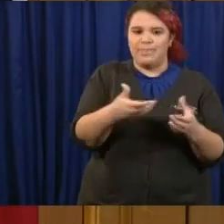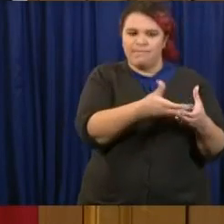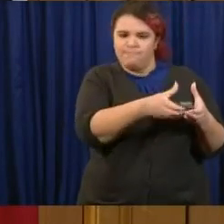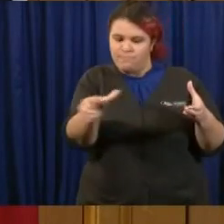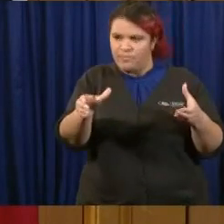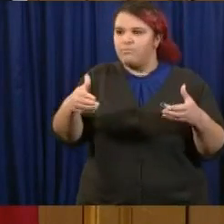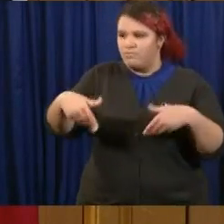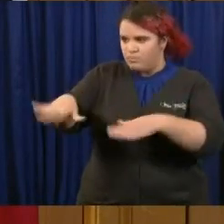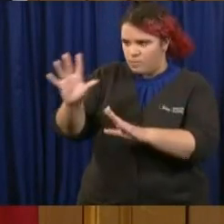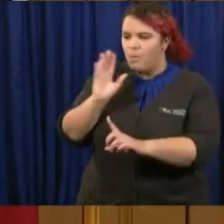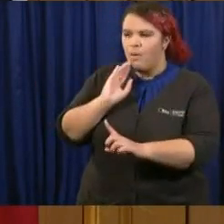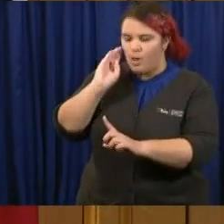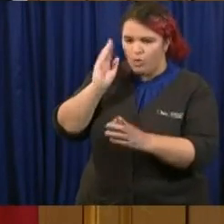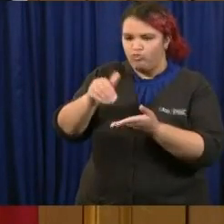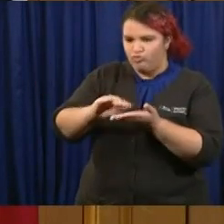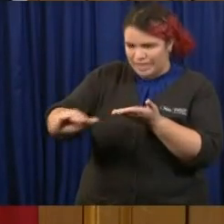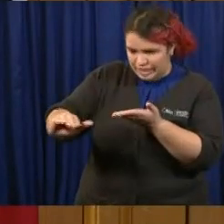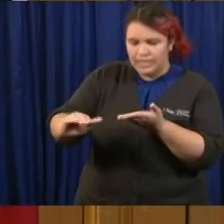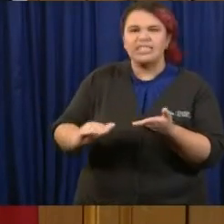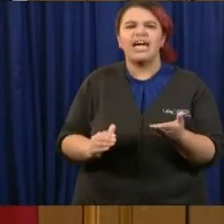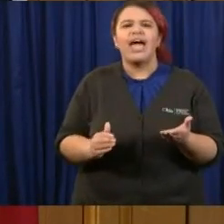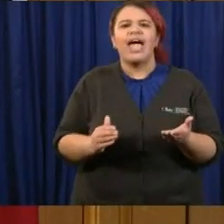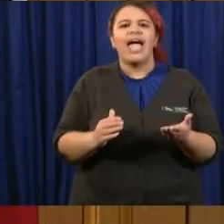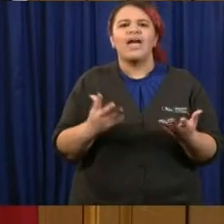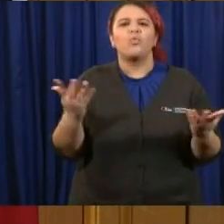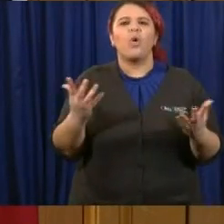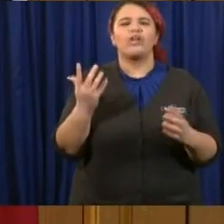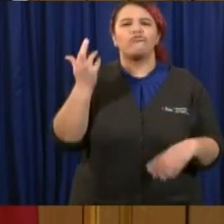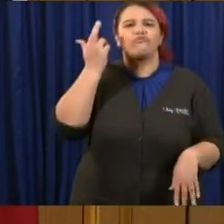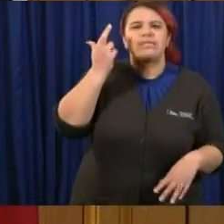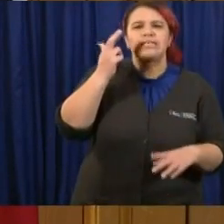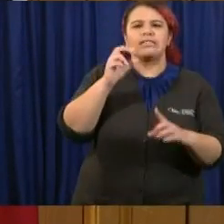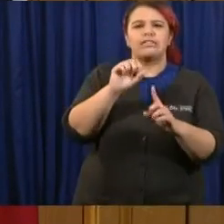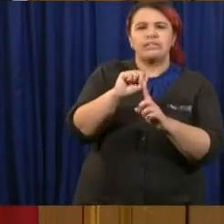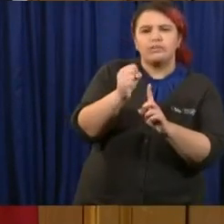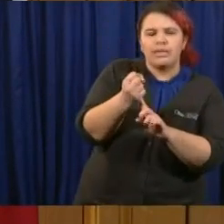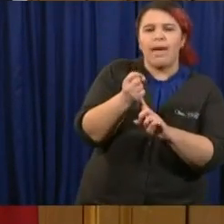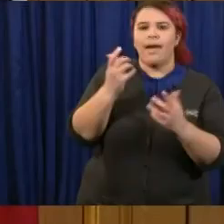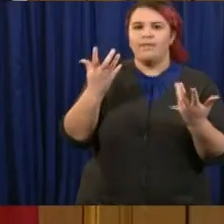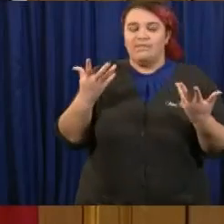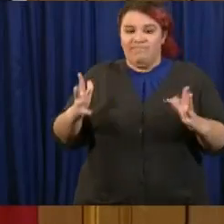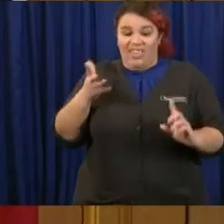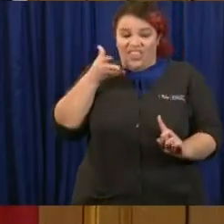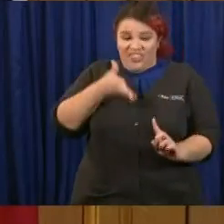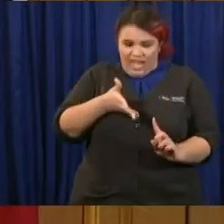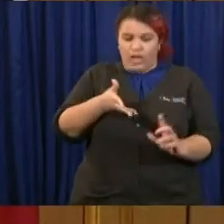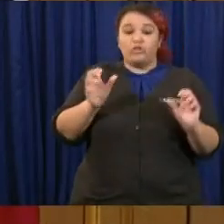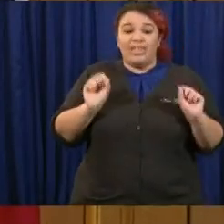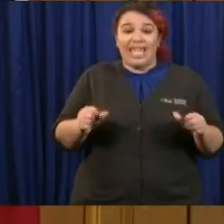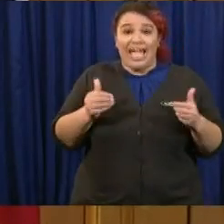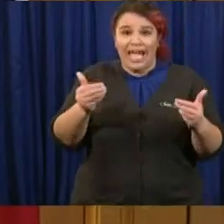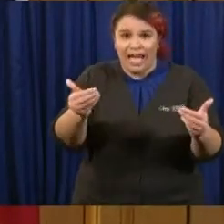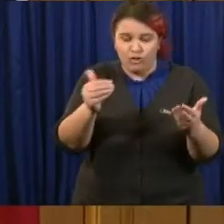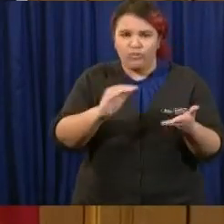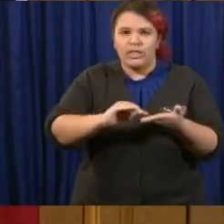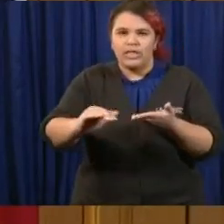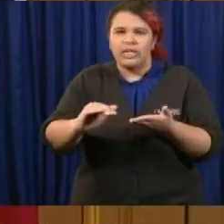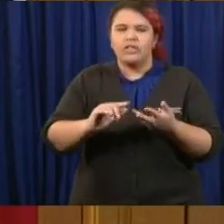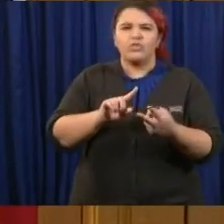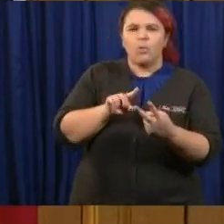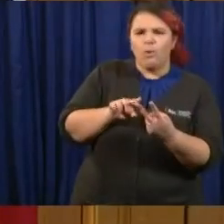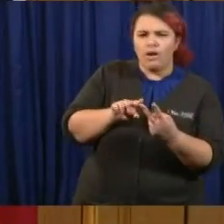people need to be in to be released? Do you think in order to have some proper social distancing and other measures in place to prevent the spread or have any outbreaks